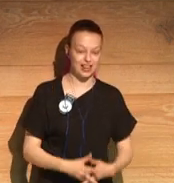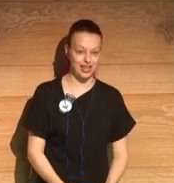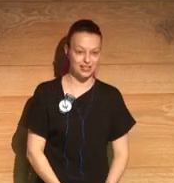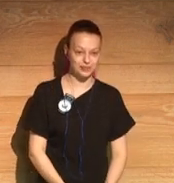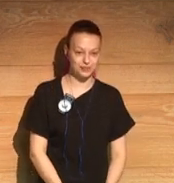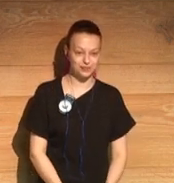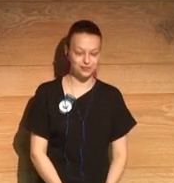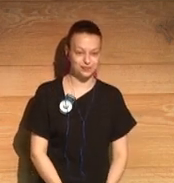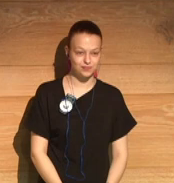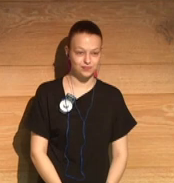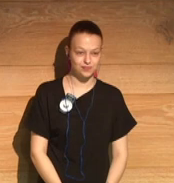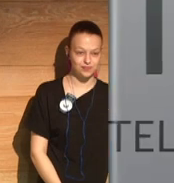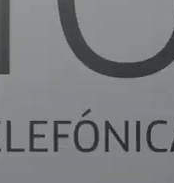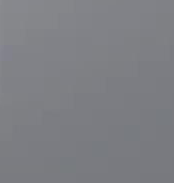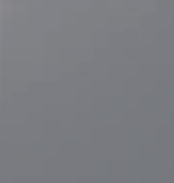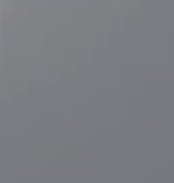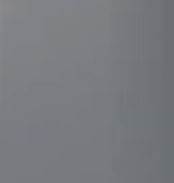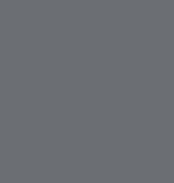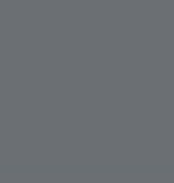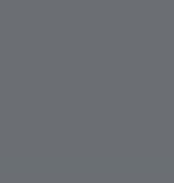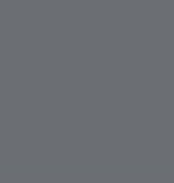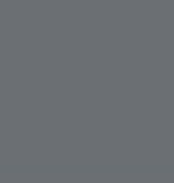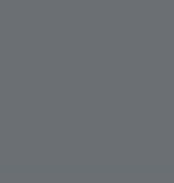Thanks very much to you. Thank you.